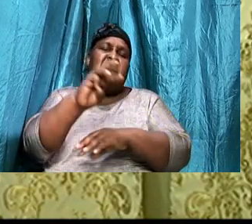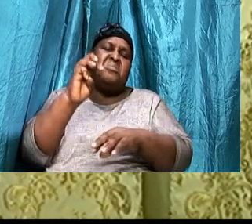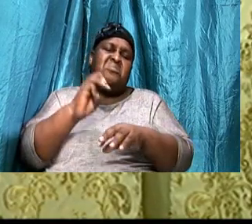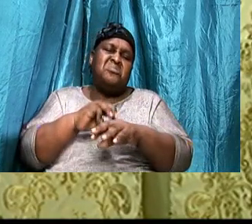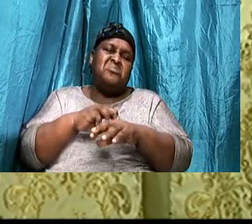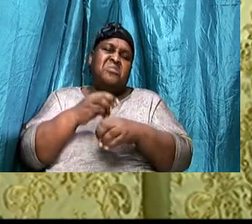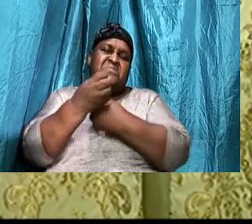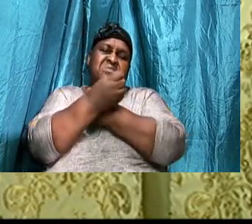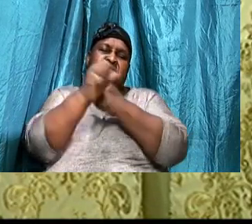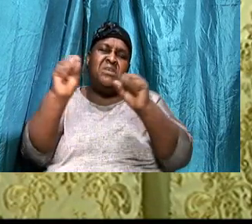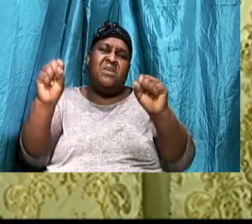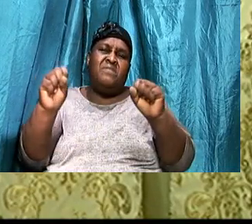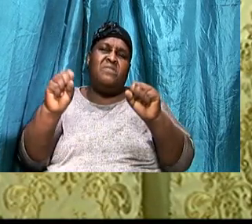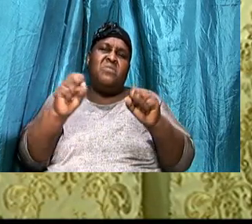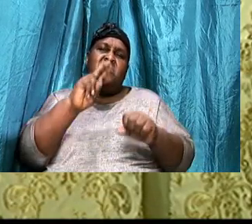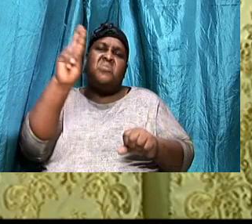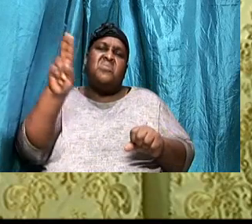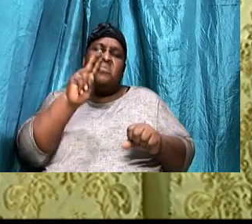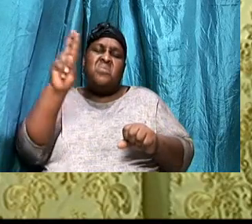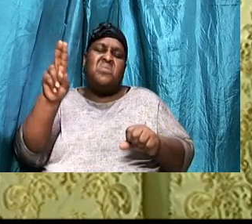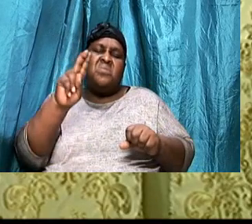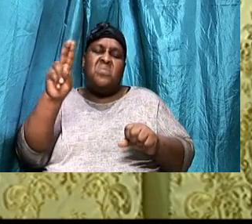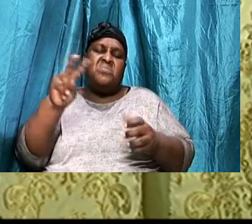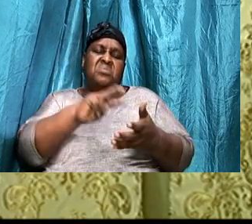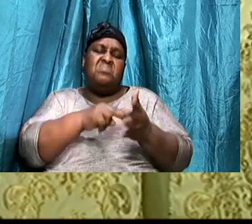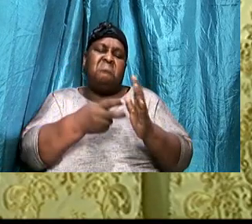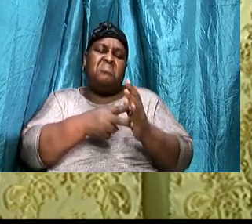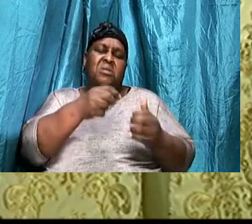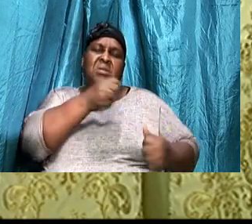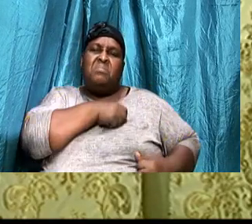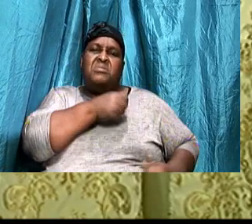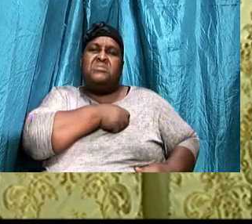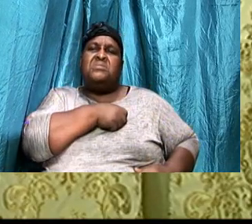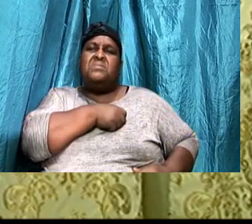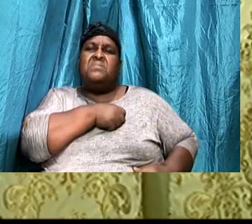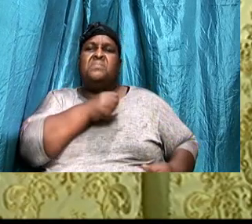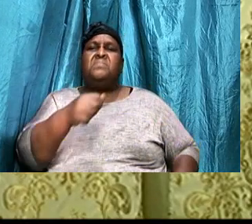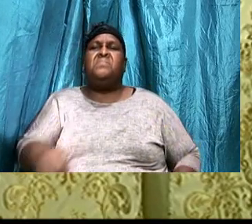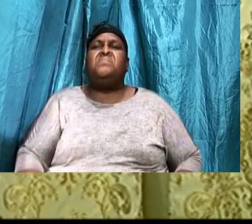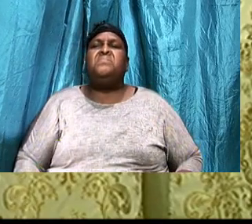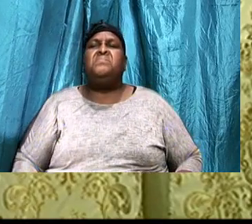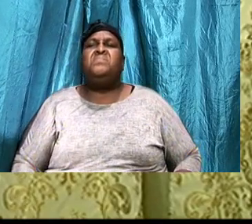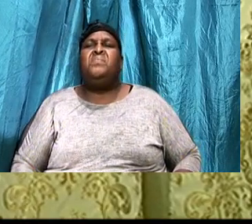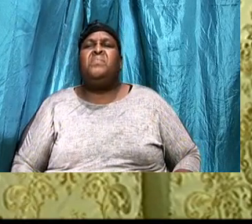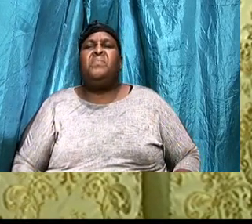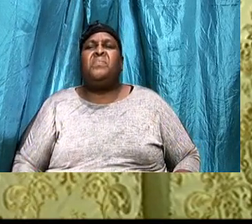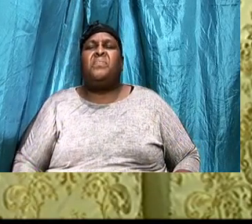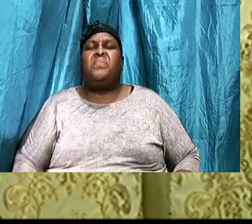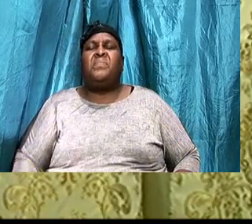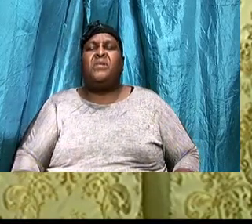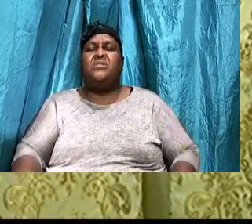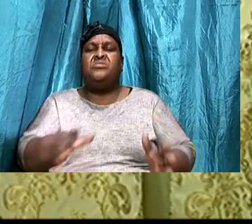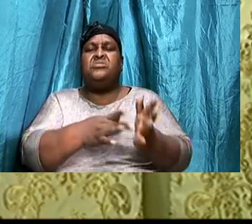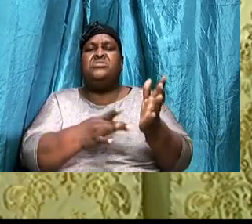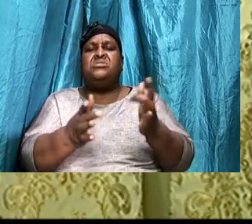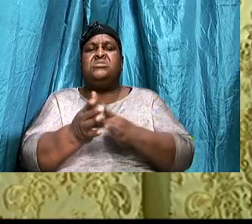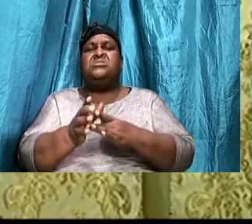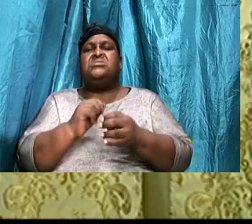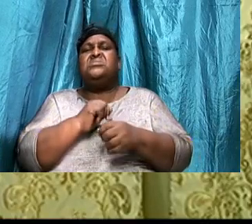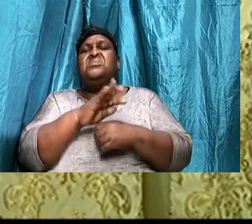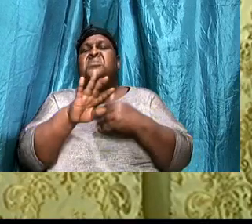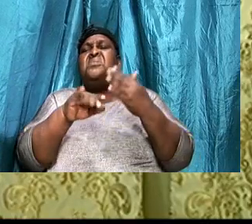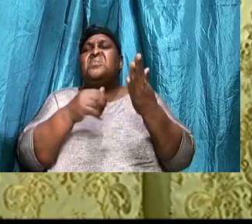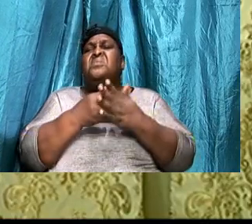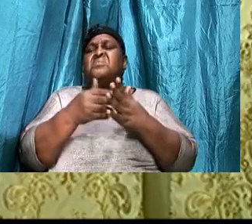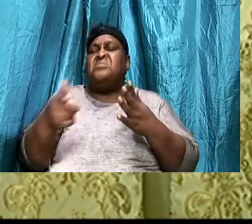Used the term, Ambassadors, Very important, Ambassadors, For Christ, All this, Is